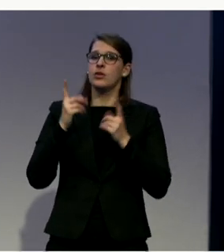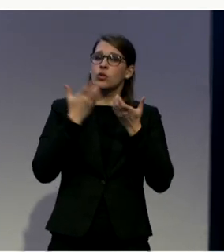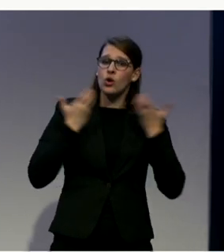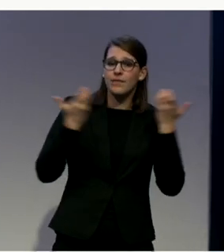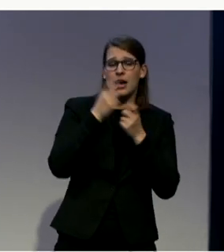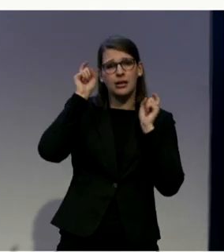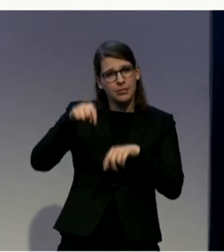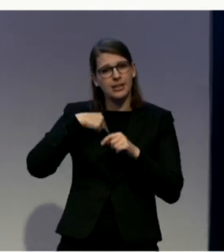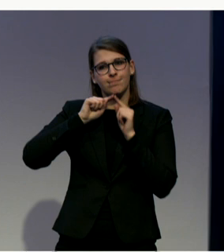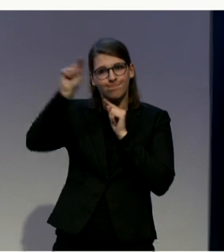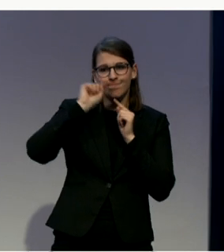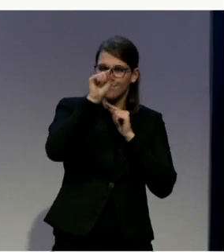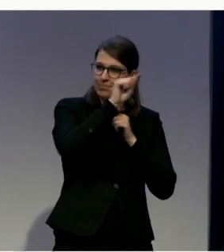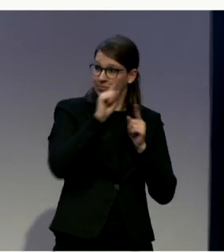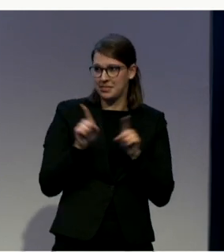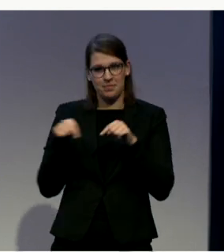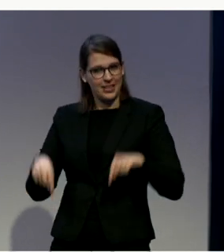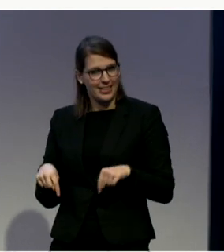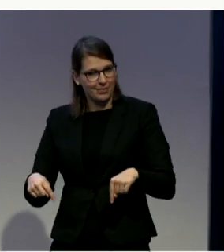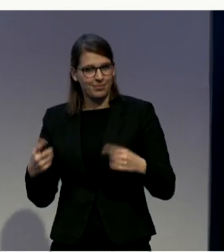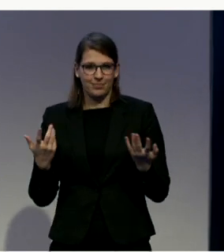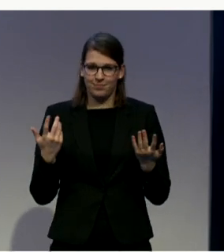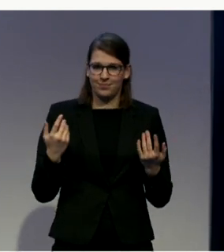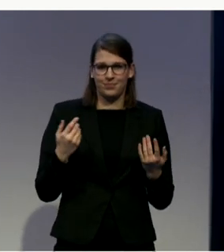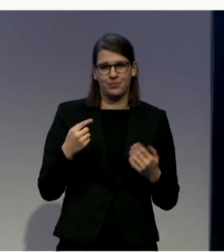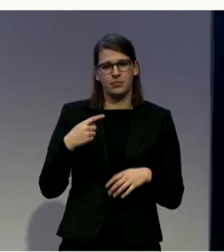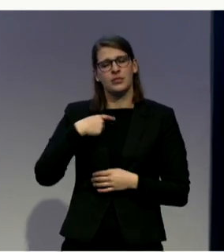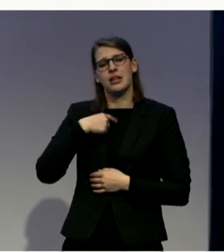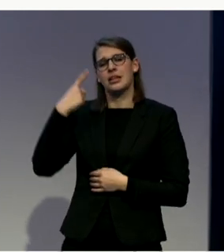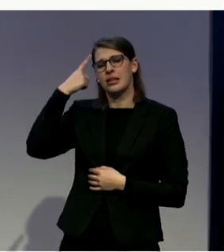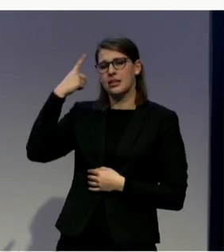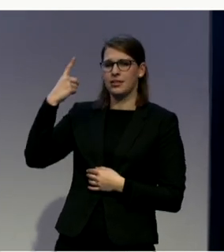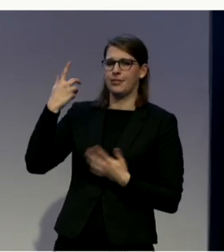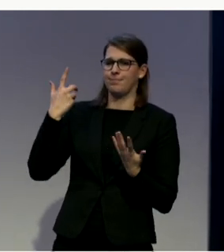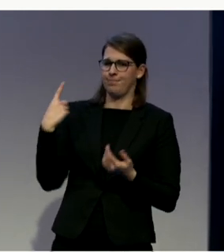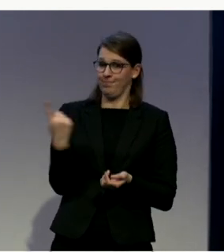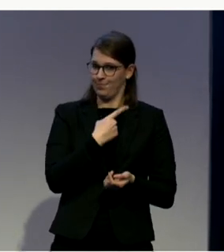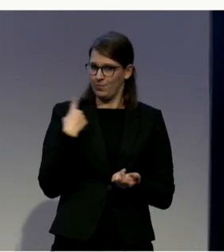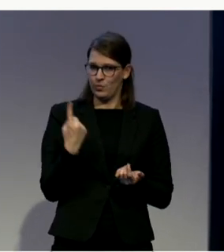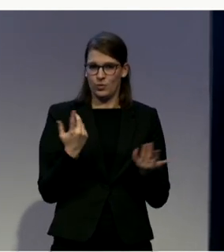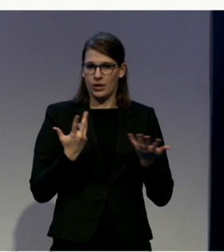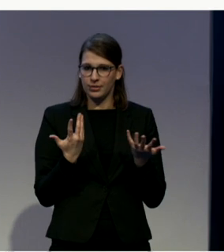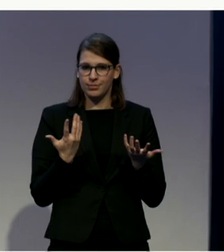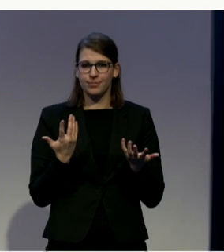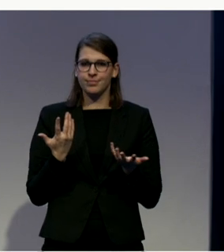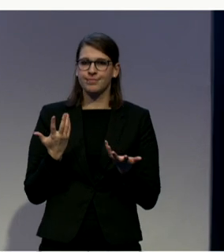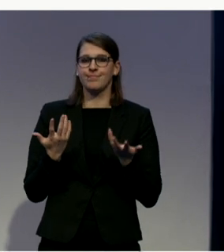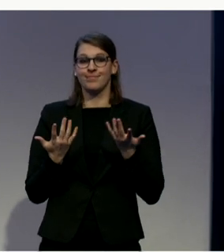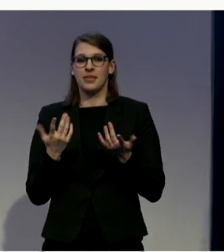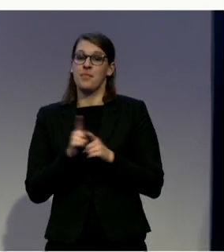I think we are happier than we should be.